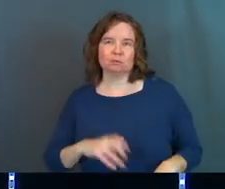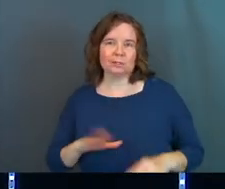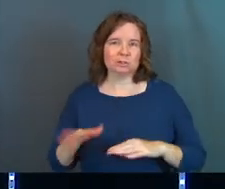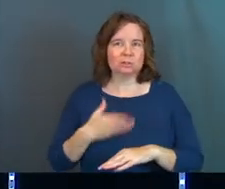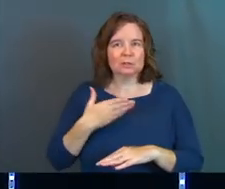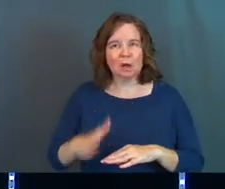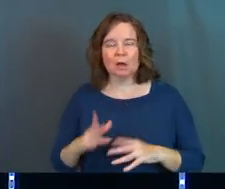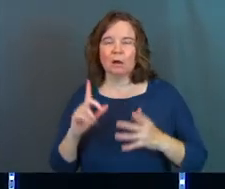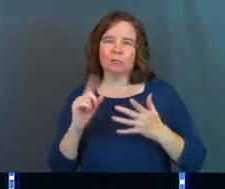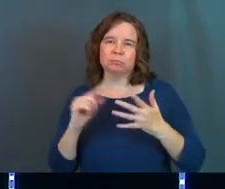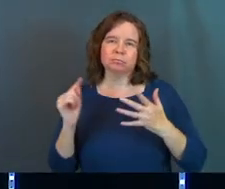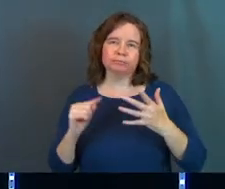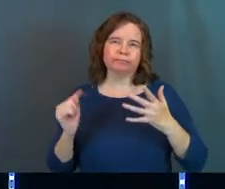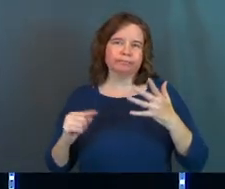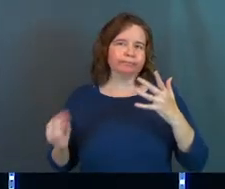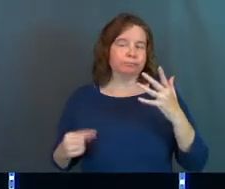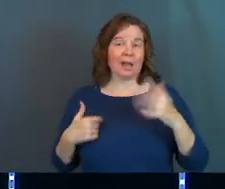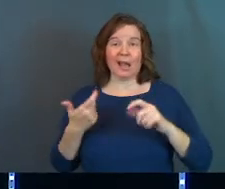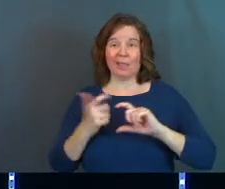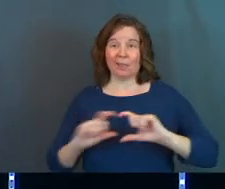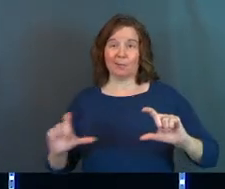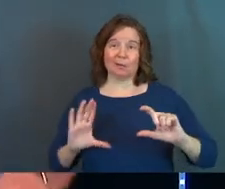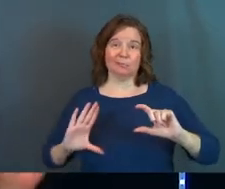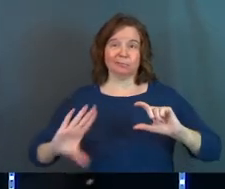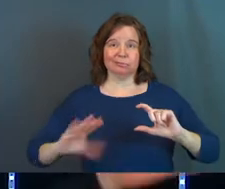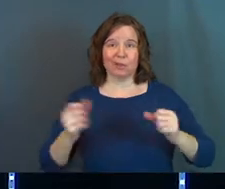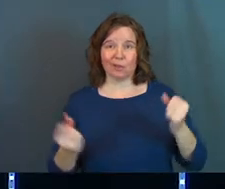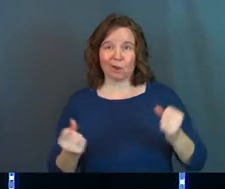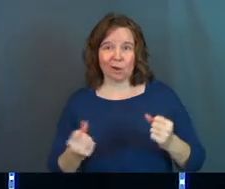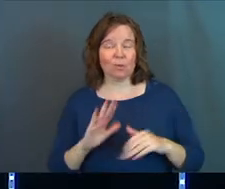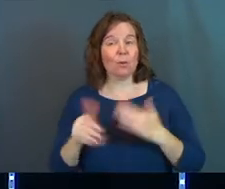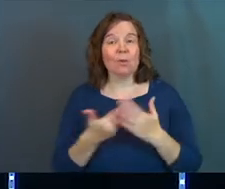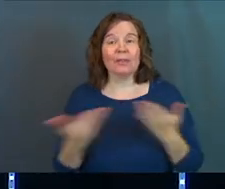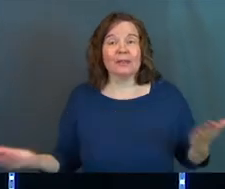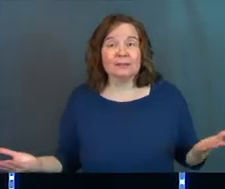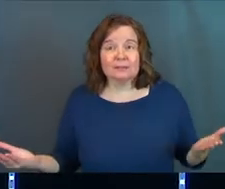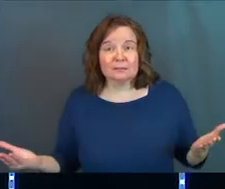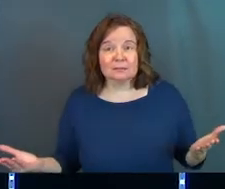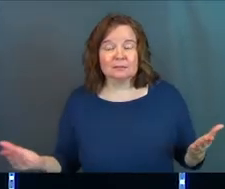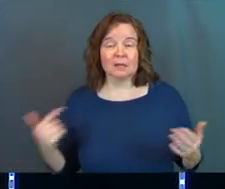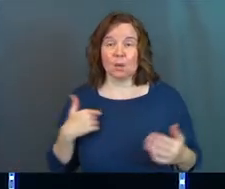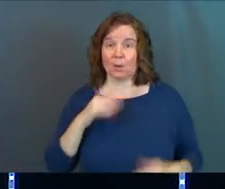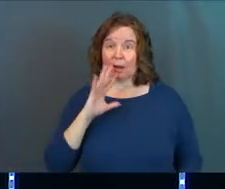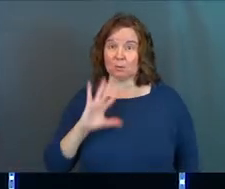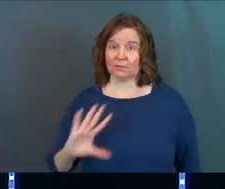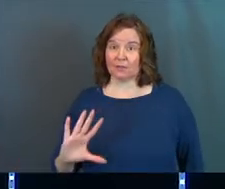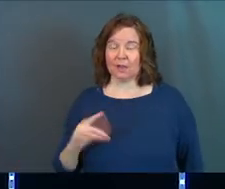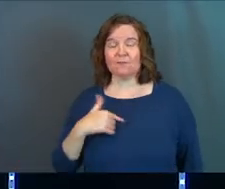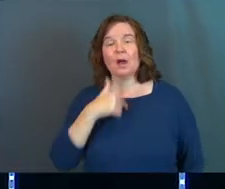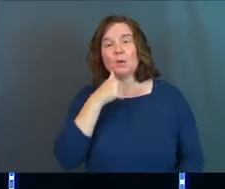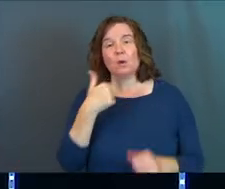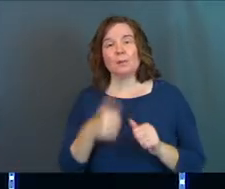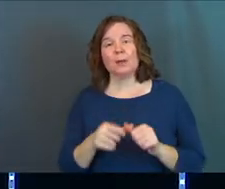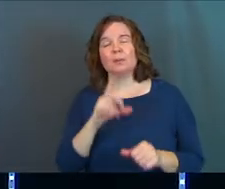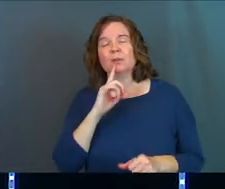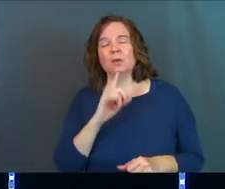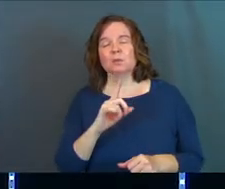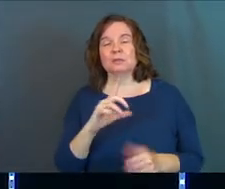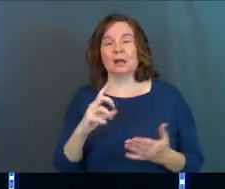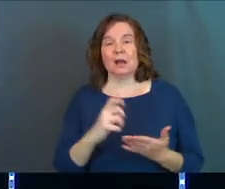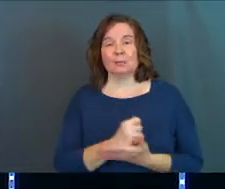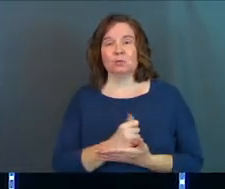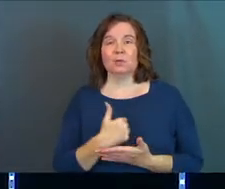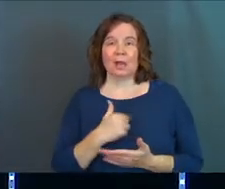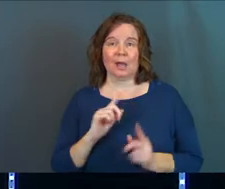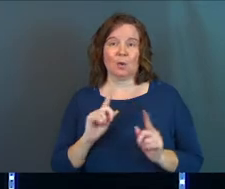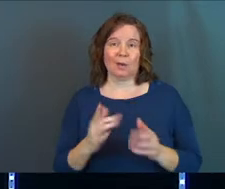to that music. I mean, I had the bumper sticker on the car, right? Like, the whole thing. And when I was five years old, I remember there was an